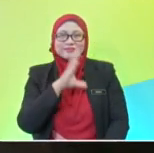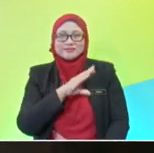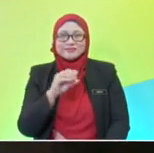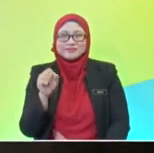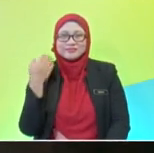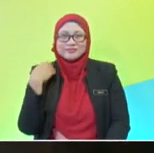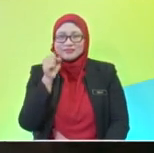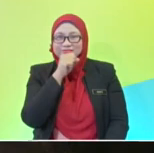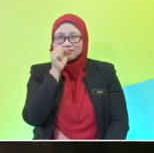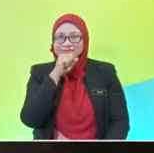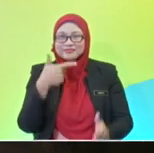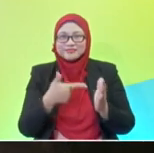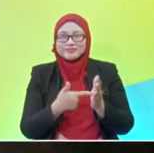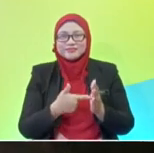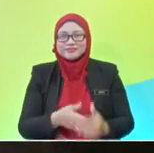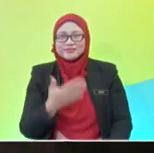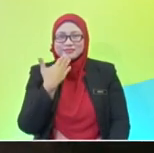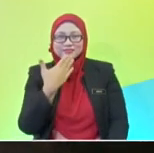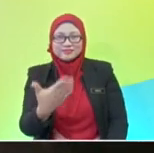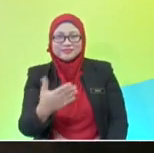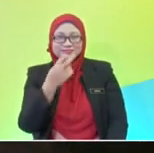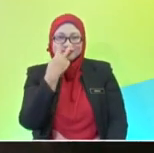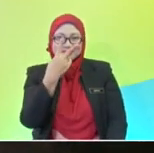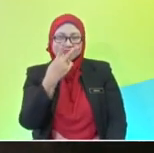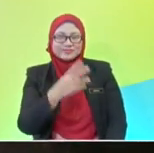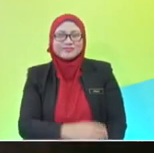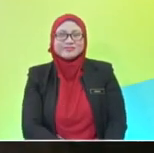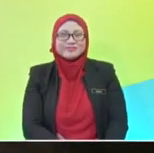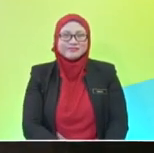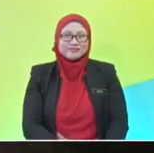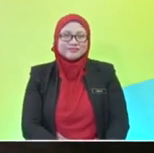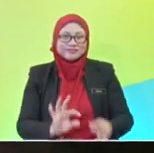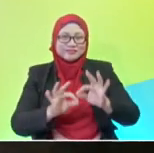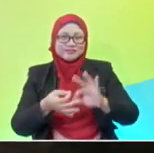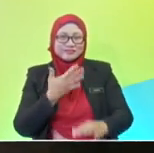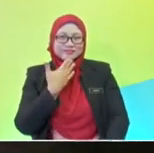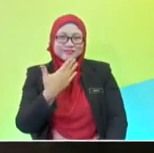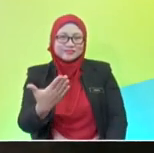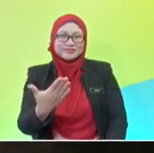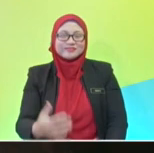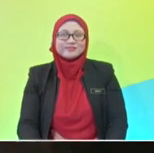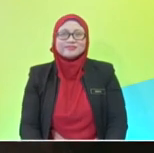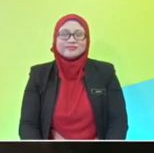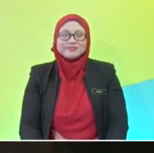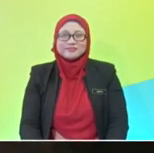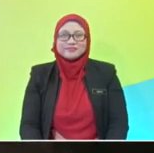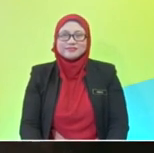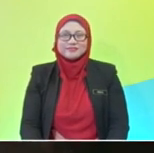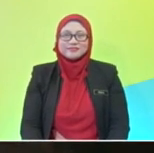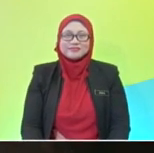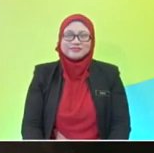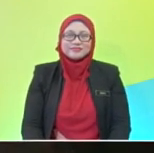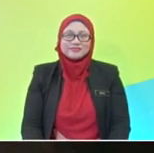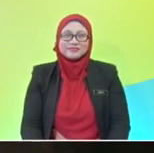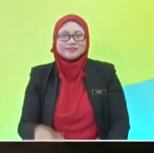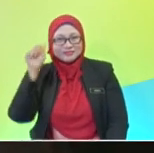anywhere. Stay tuned. Thank you for watching everyone. And thanks to our sign language interpreter as well, teacher Rohaya. Thanks for watching. Until we meet again.